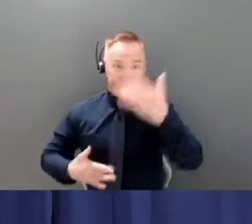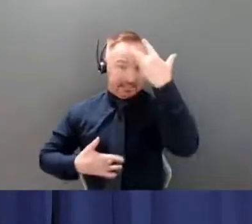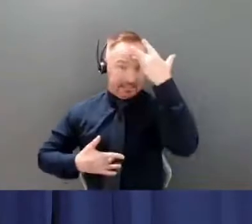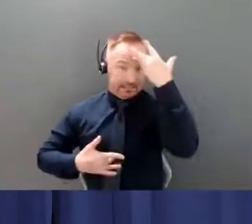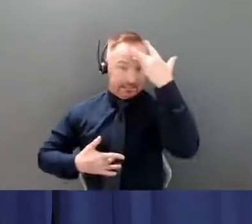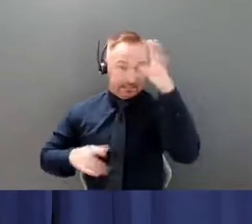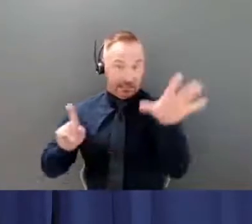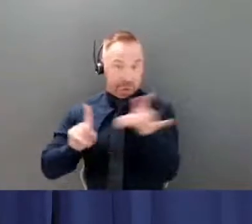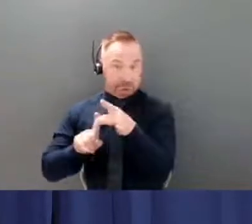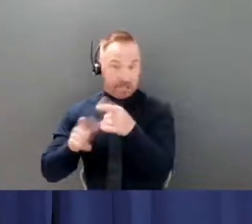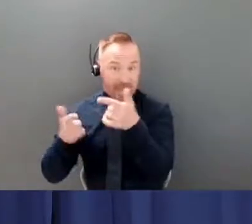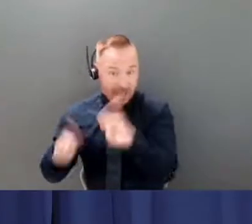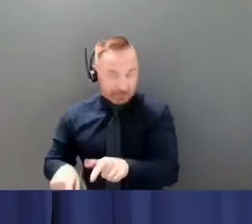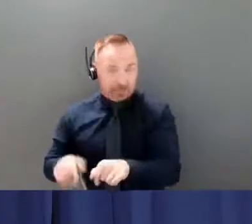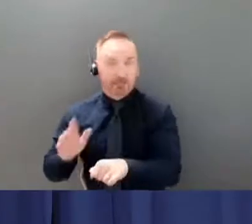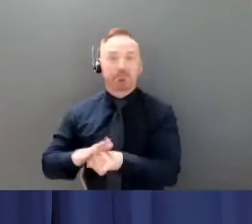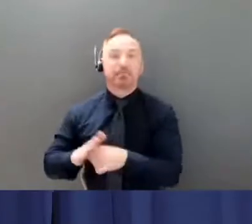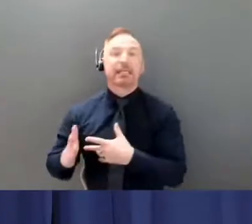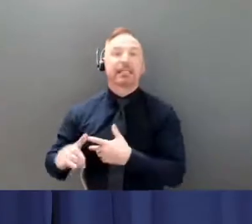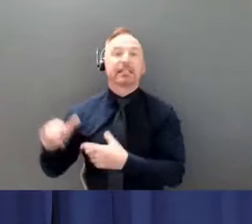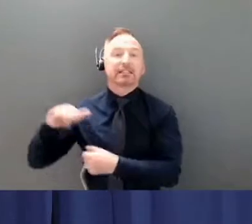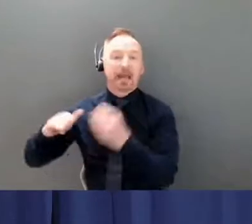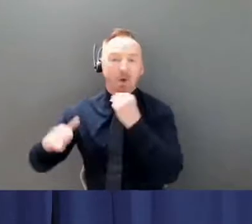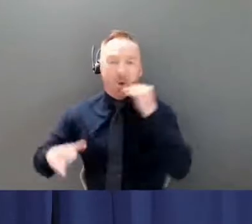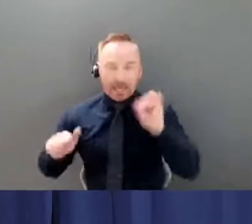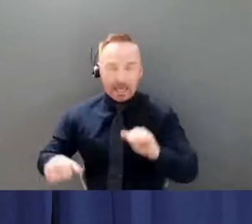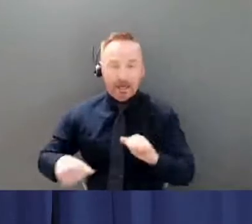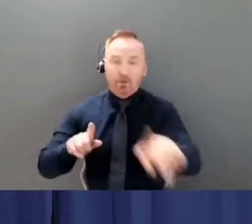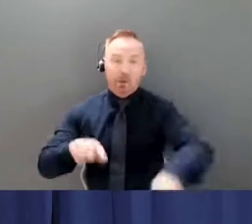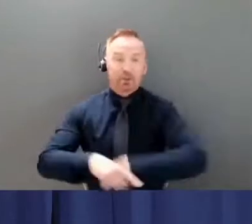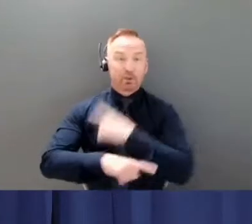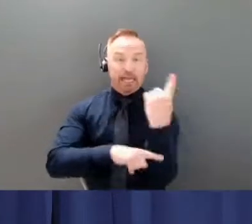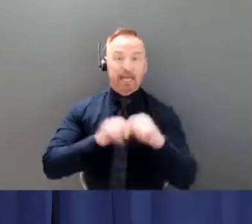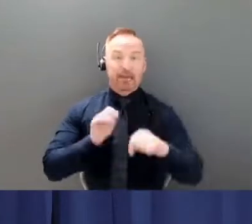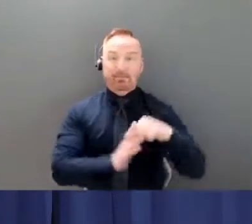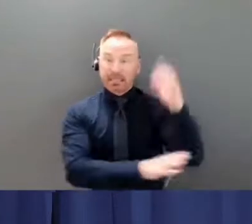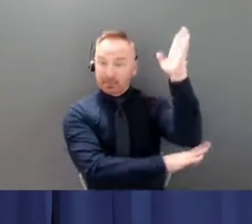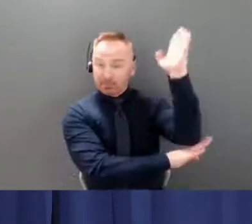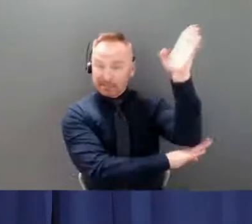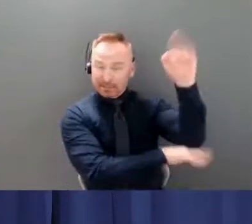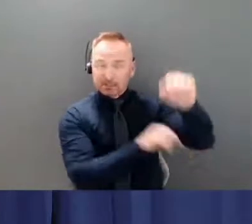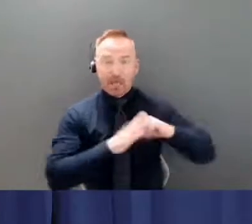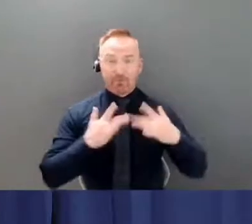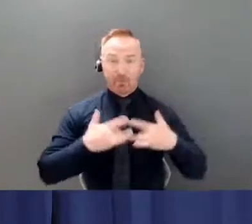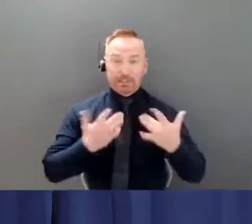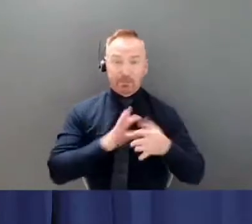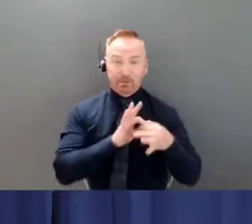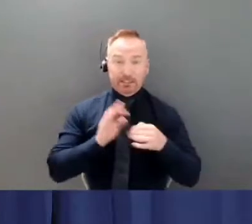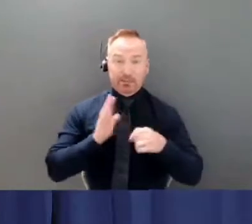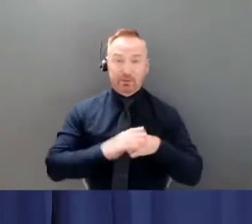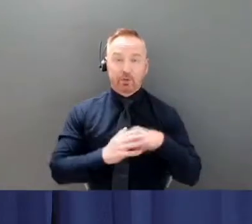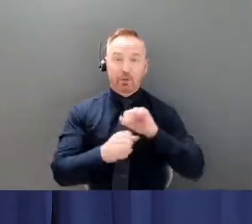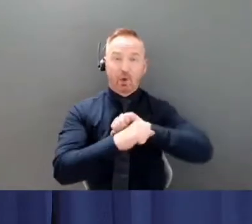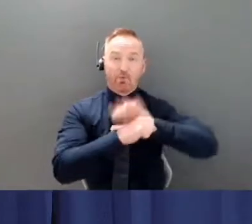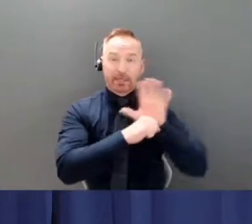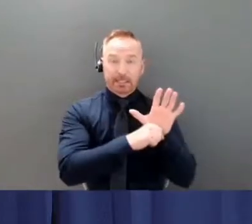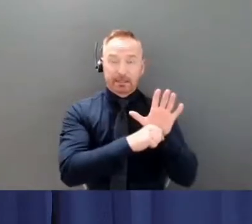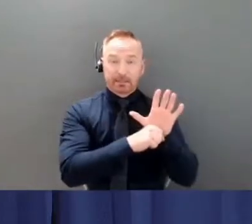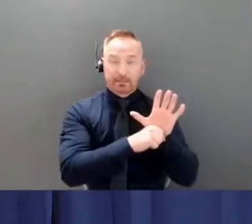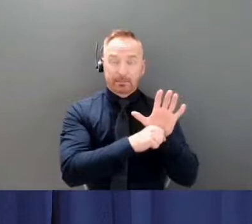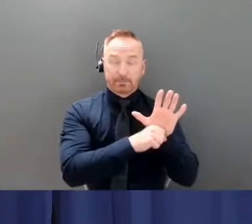Now for today, I'll use a small presentation to highlight where we currently stand in regard to the COVID-19 case activity